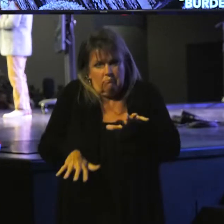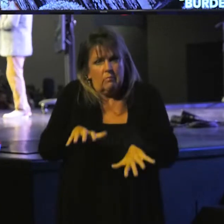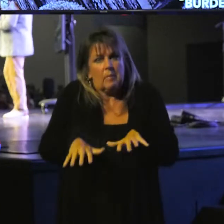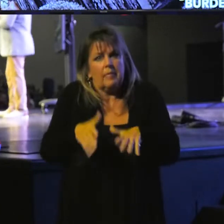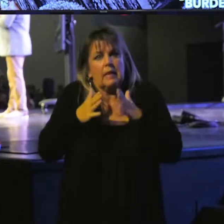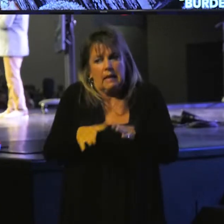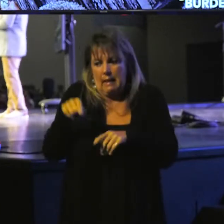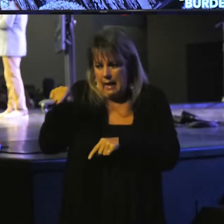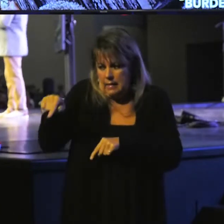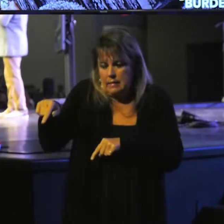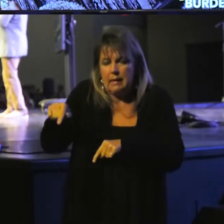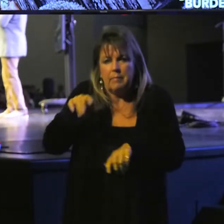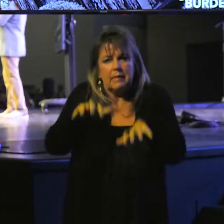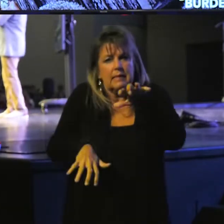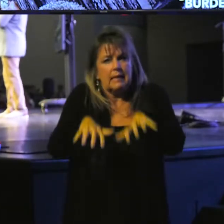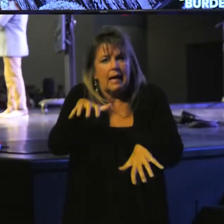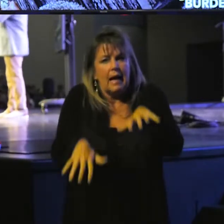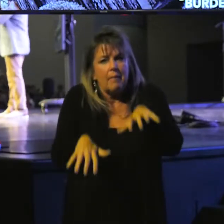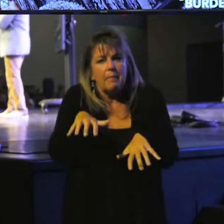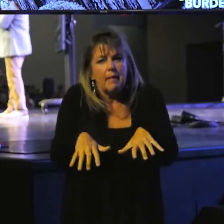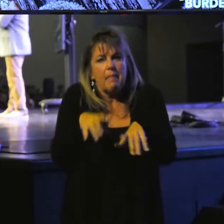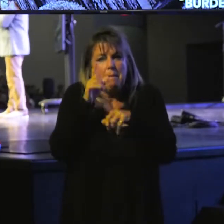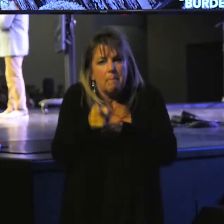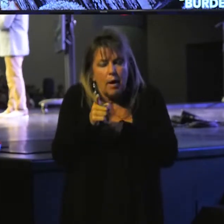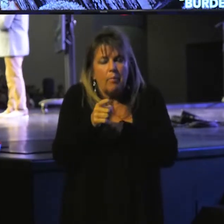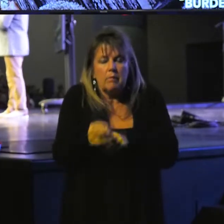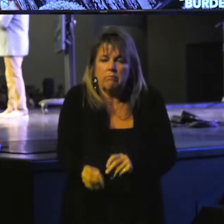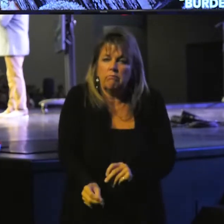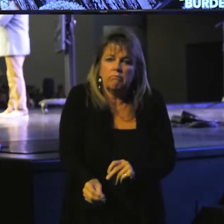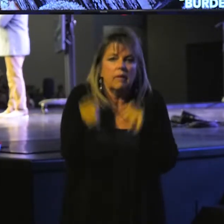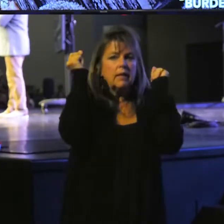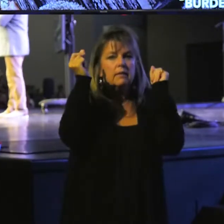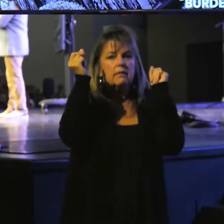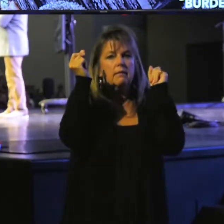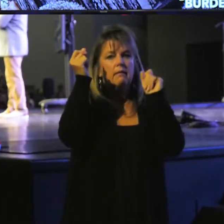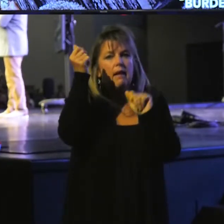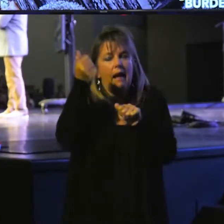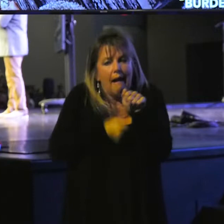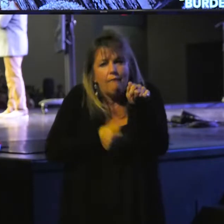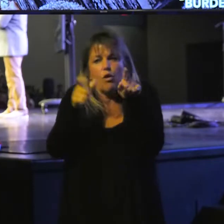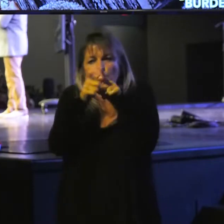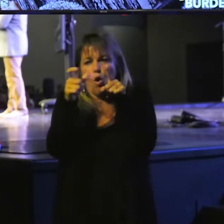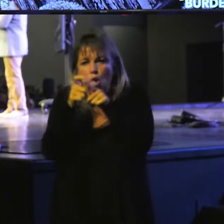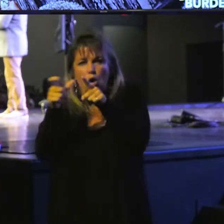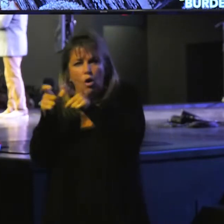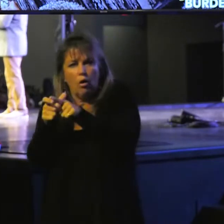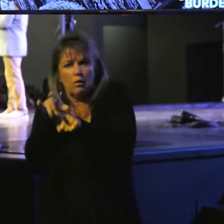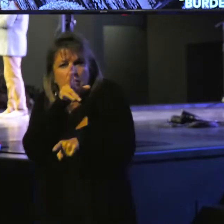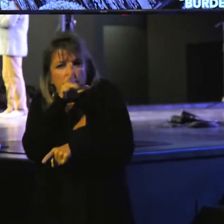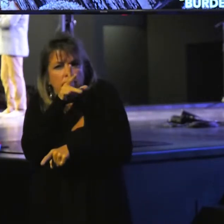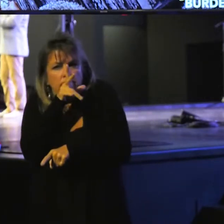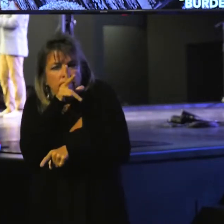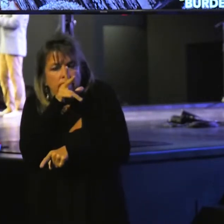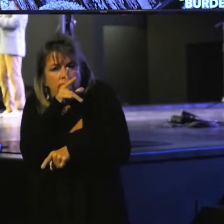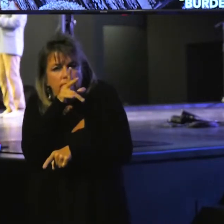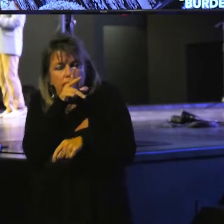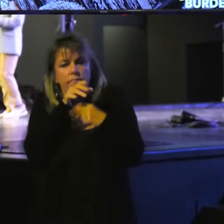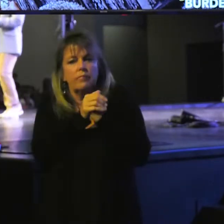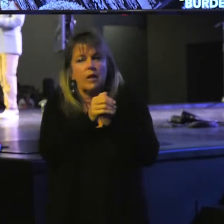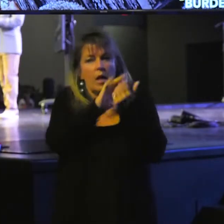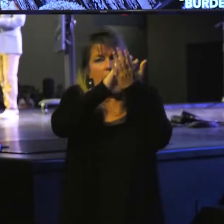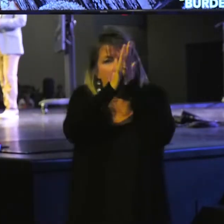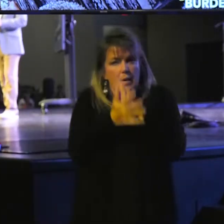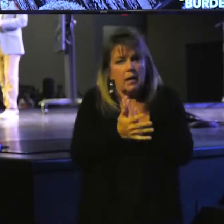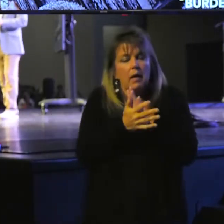her to type in the moment instantly every word that is said into what